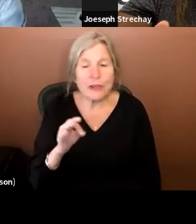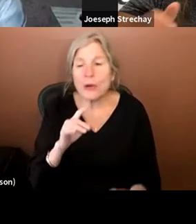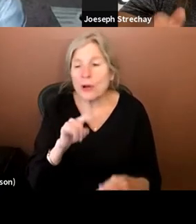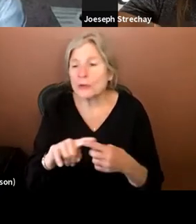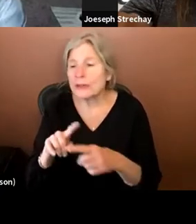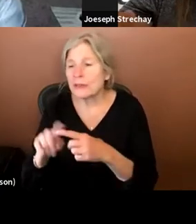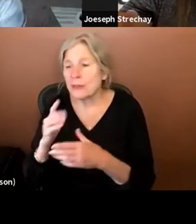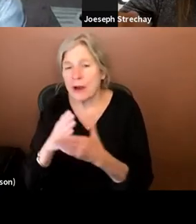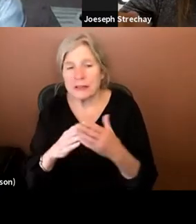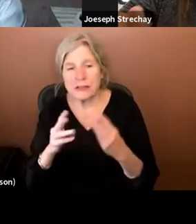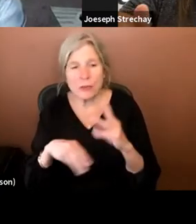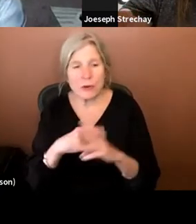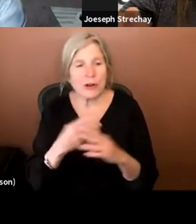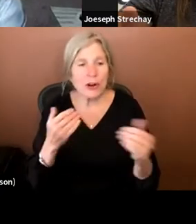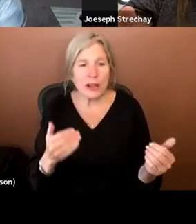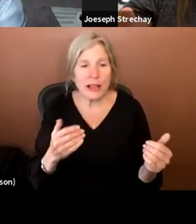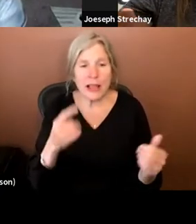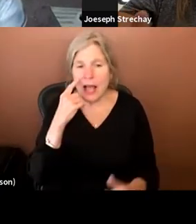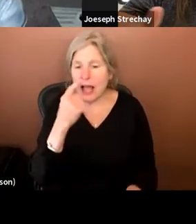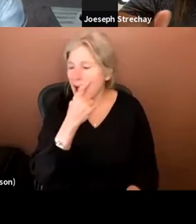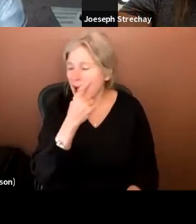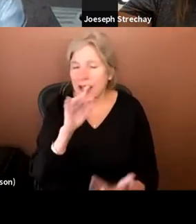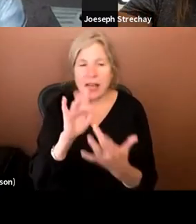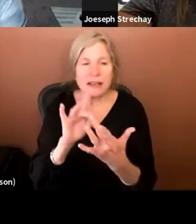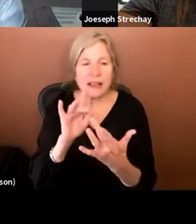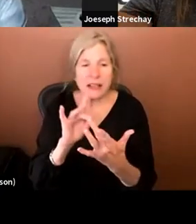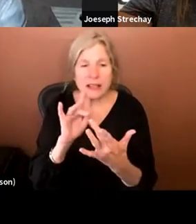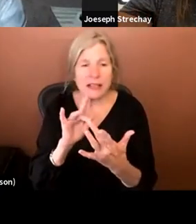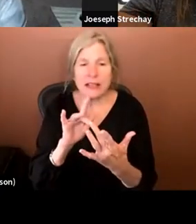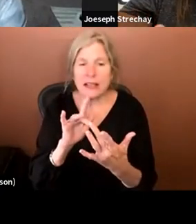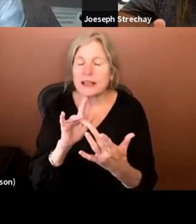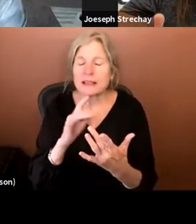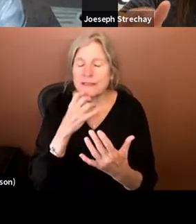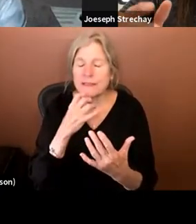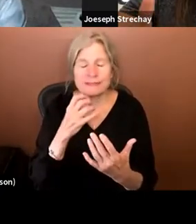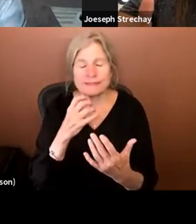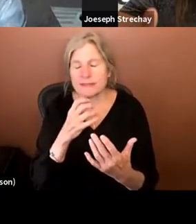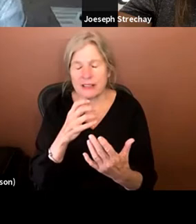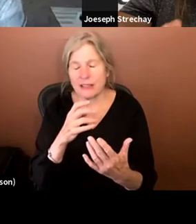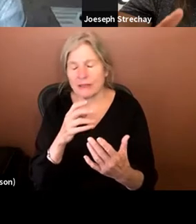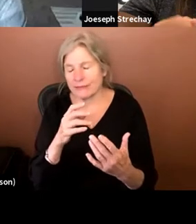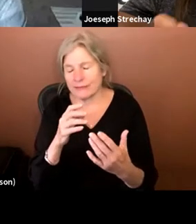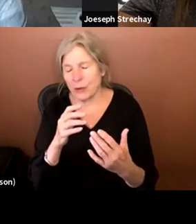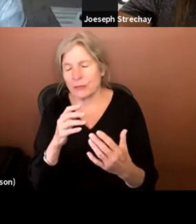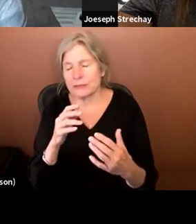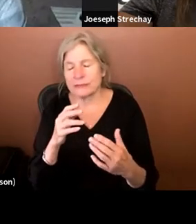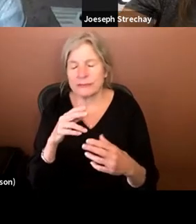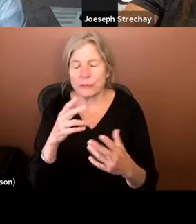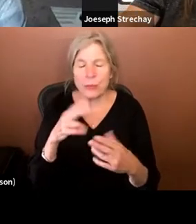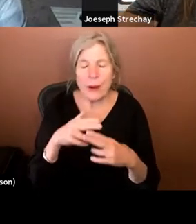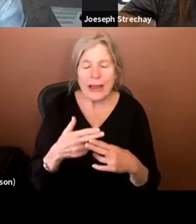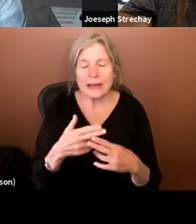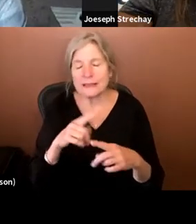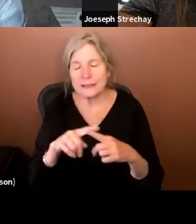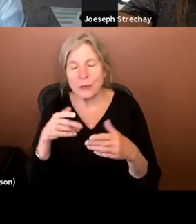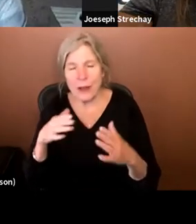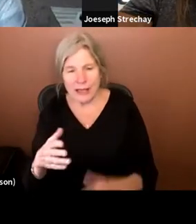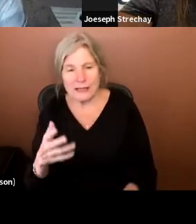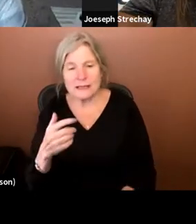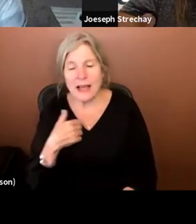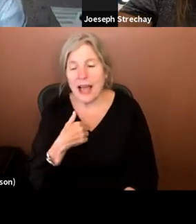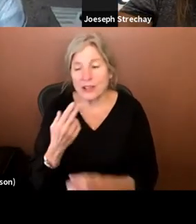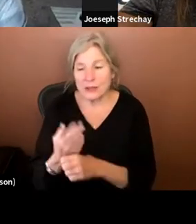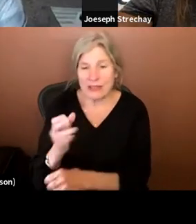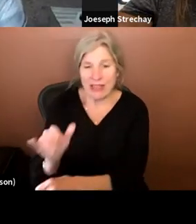of the world, currently eye contact is valued in different ways. Uh, so we take, I took things like that and built it